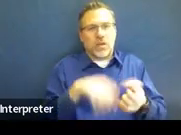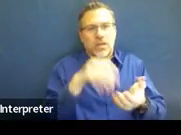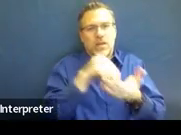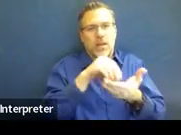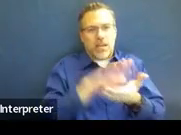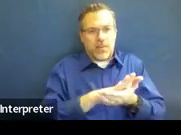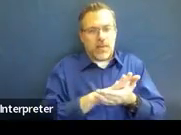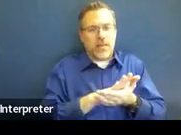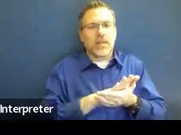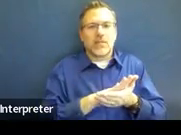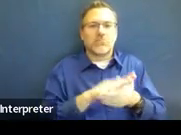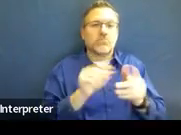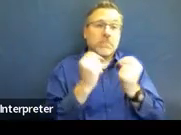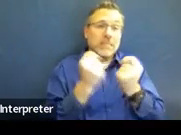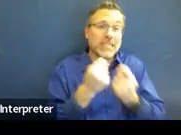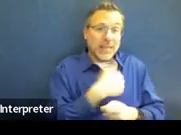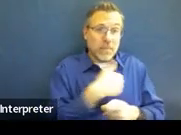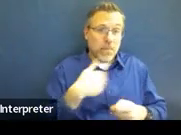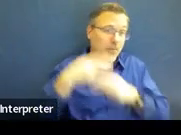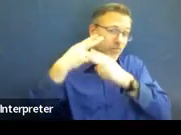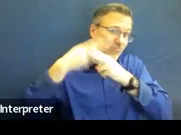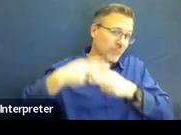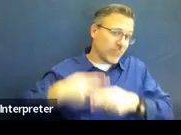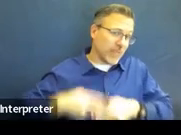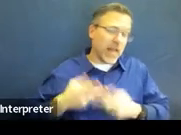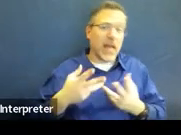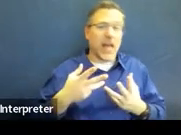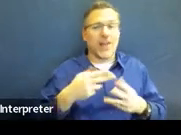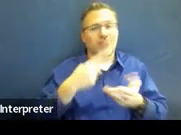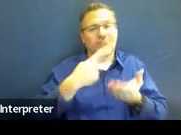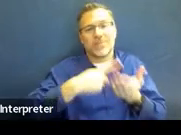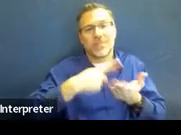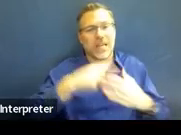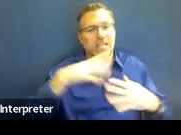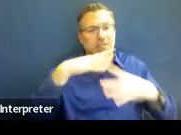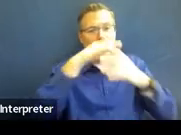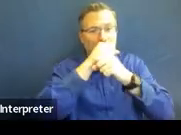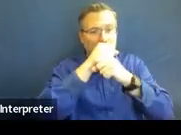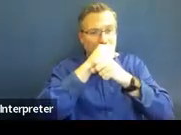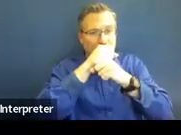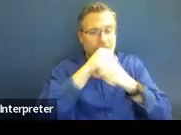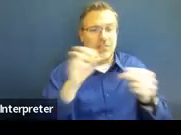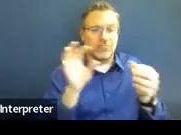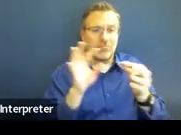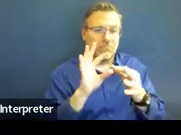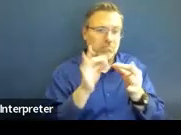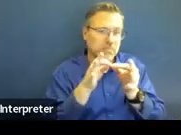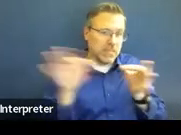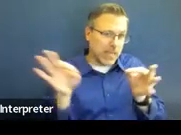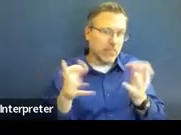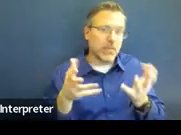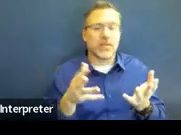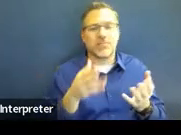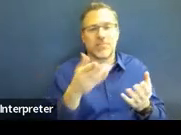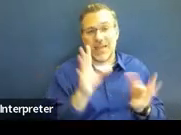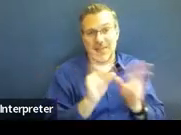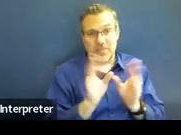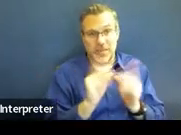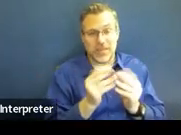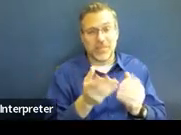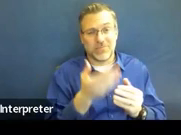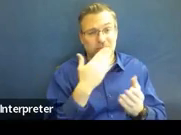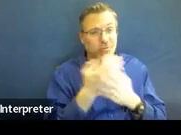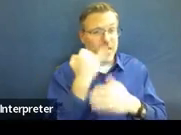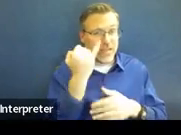of those team members and discussing that confidentiality statement made at the meeting. That's a good idea to do